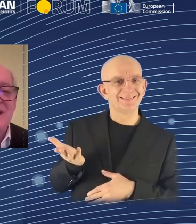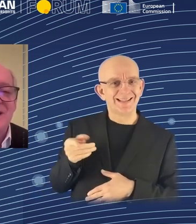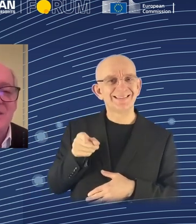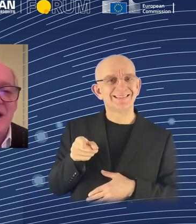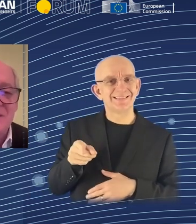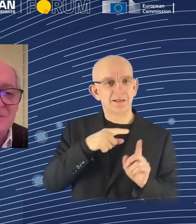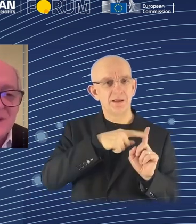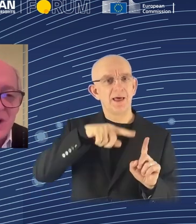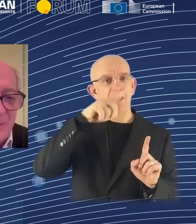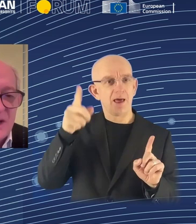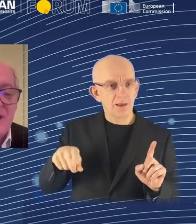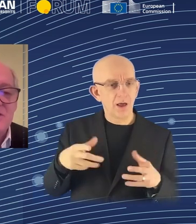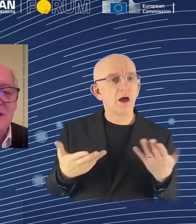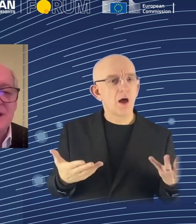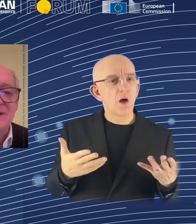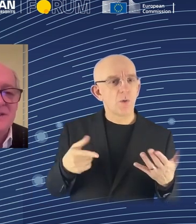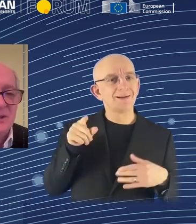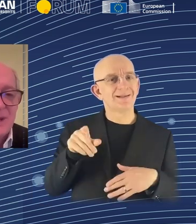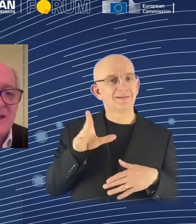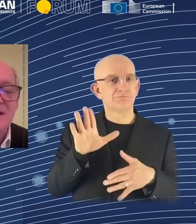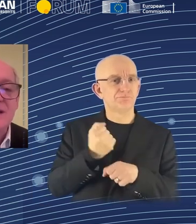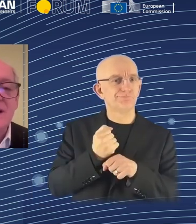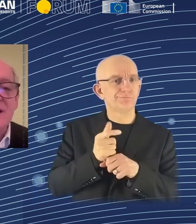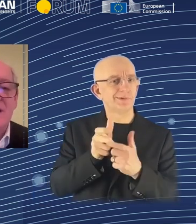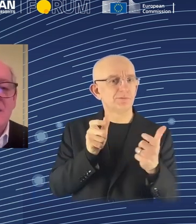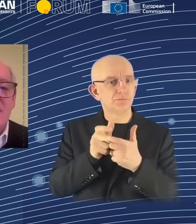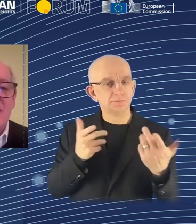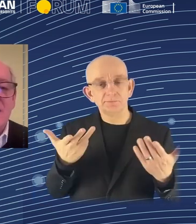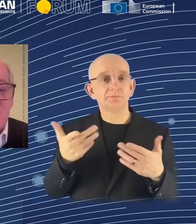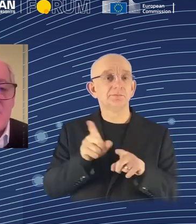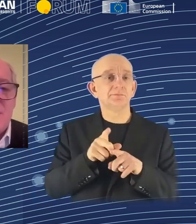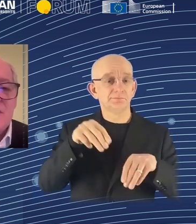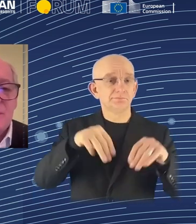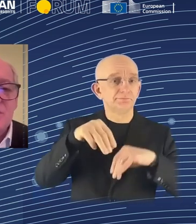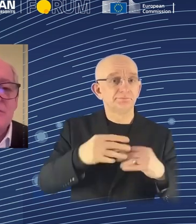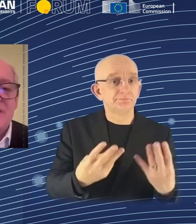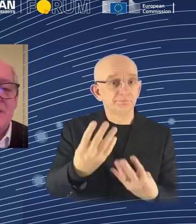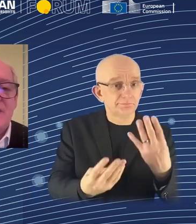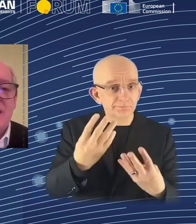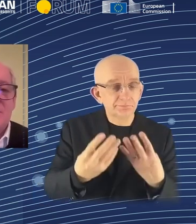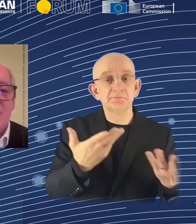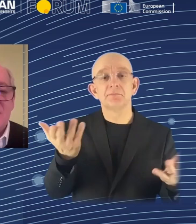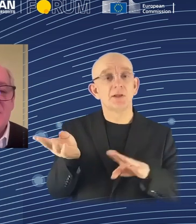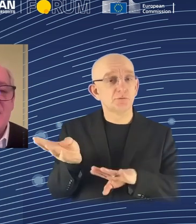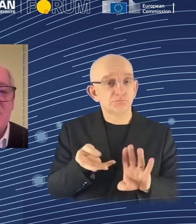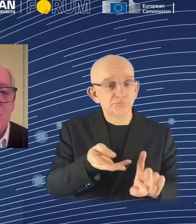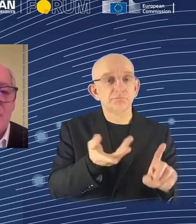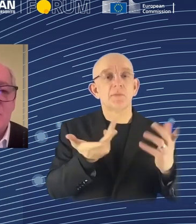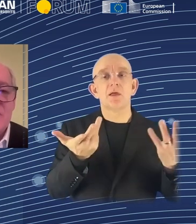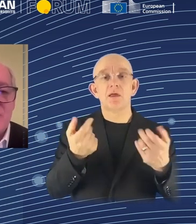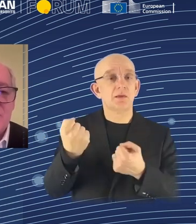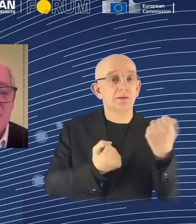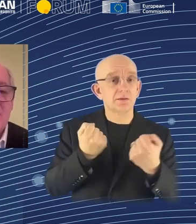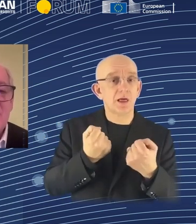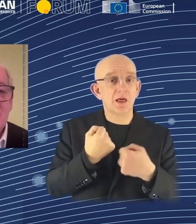in car manufacturing, in steel making. And it's for the same simple reason that demand at some point